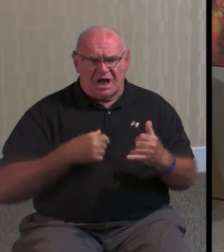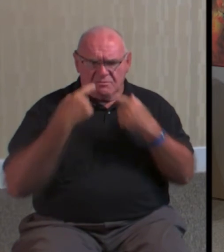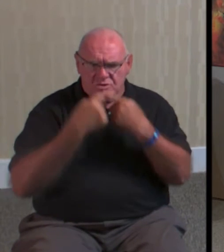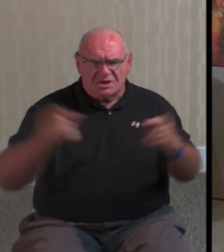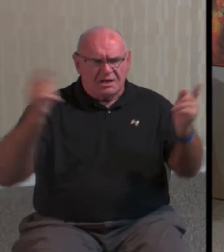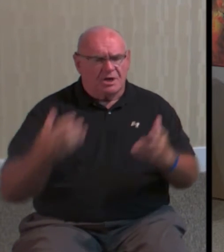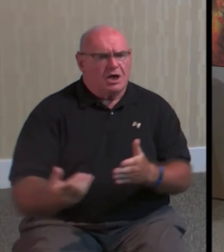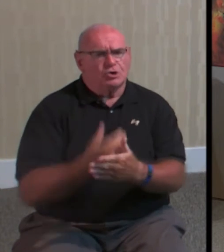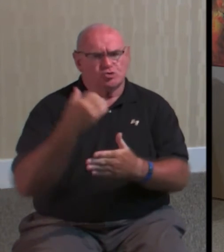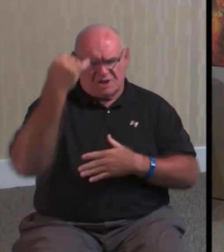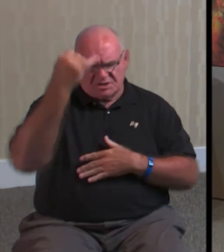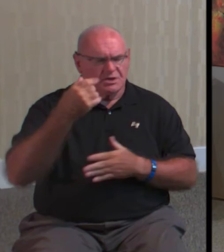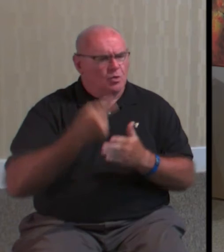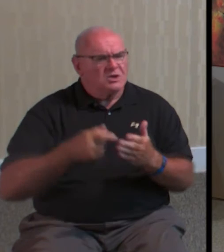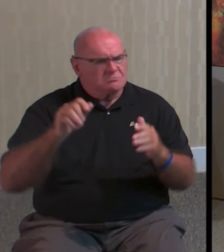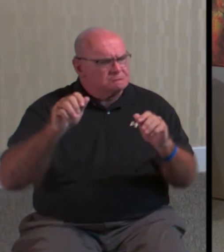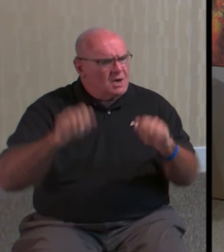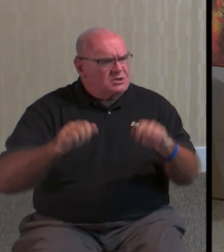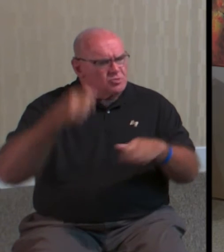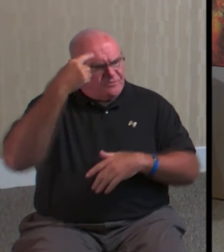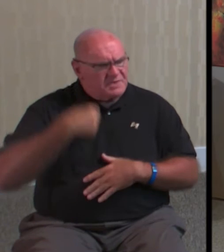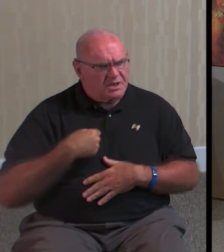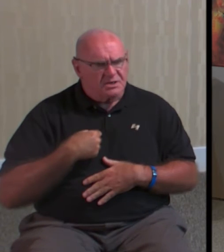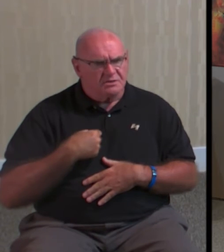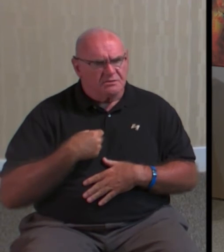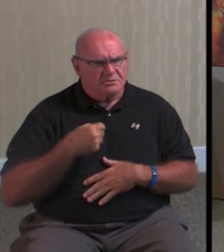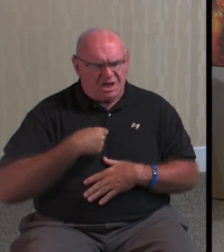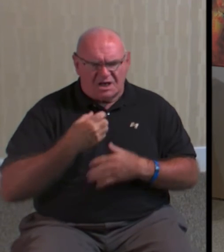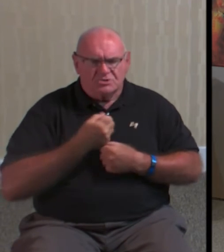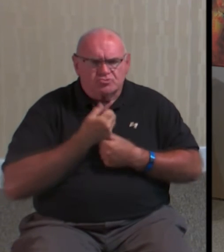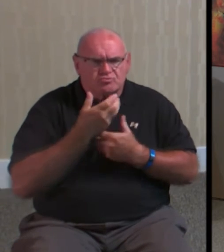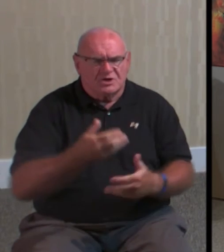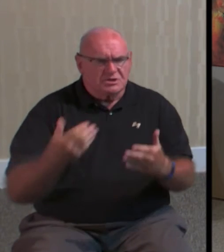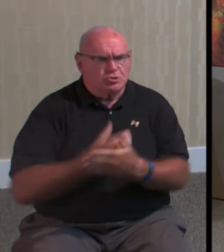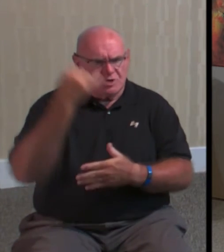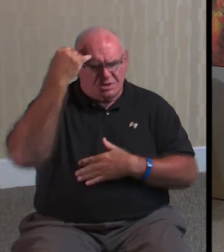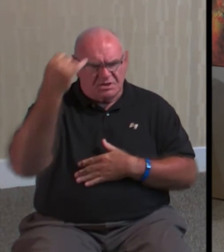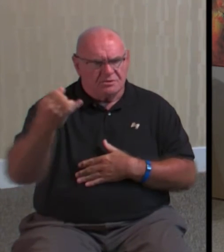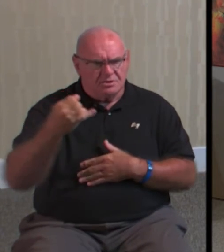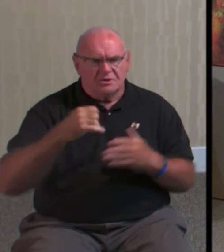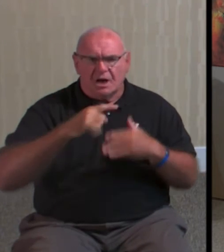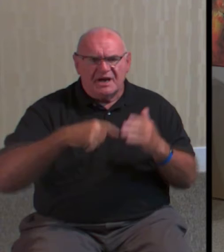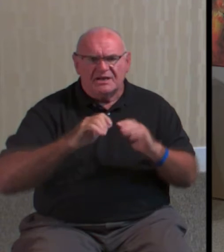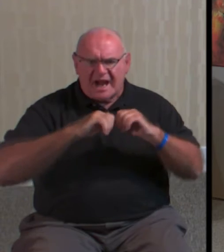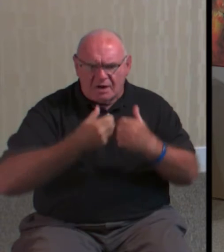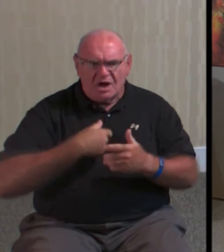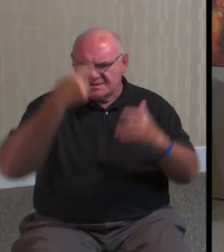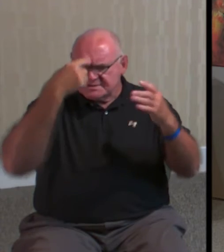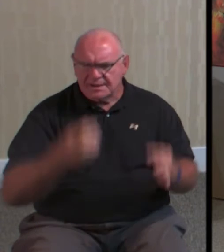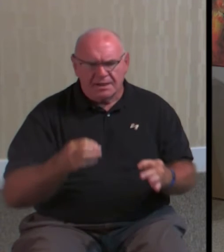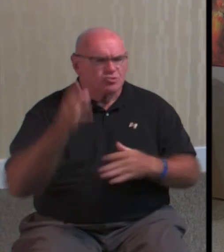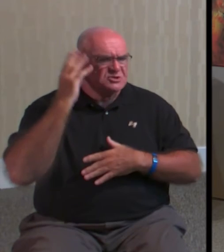idea about what is possible for me I express a new idea about how I choose to